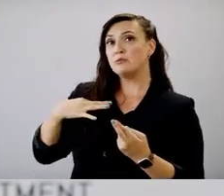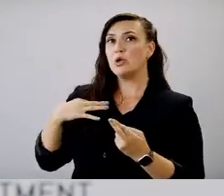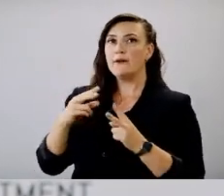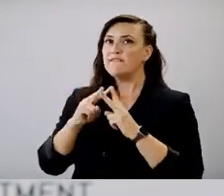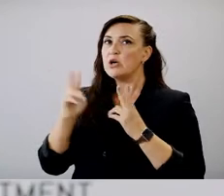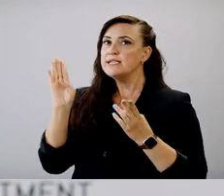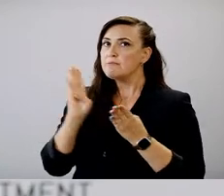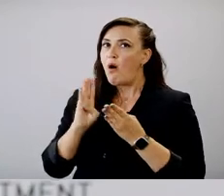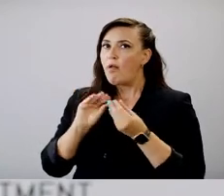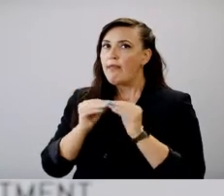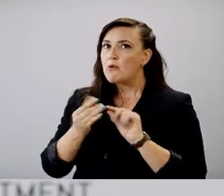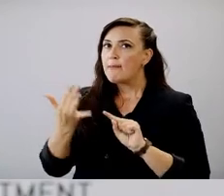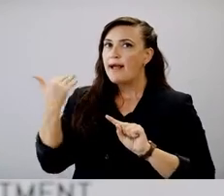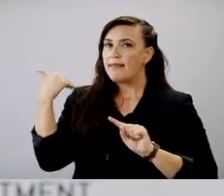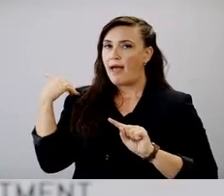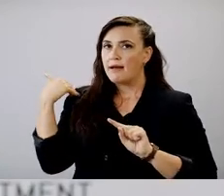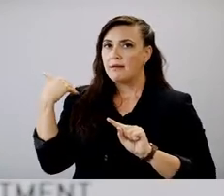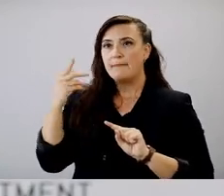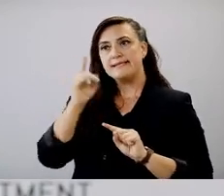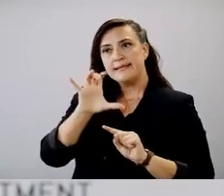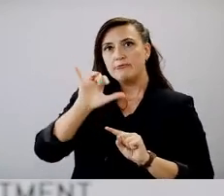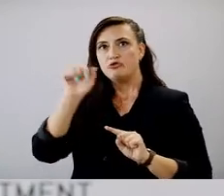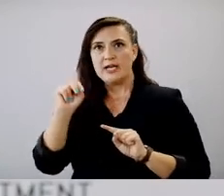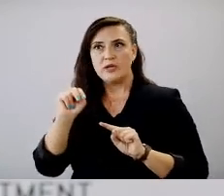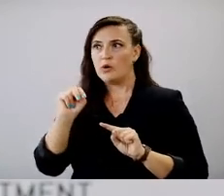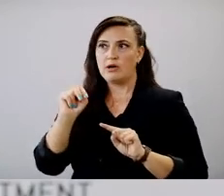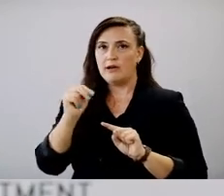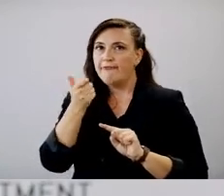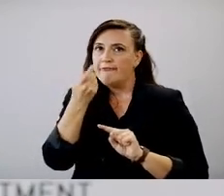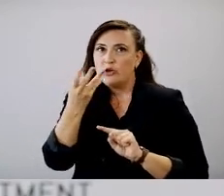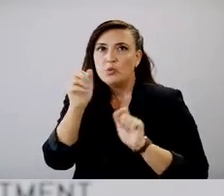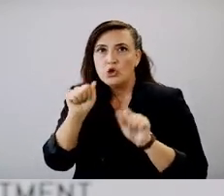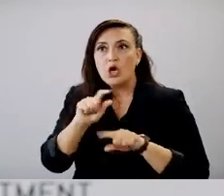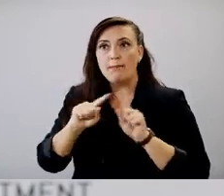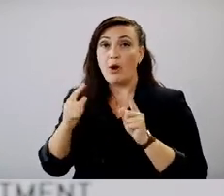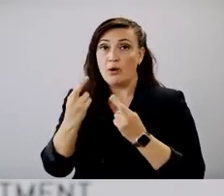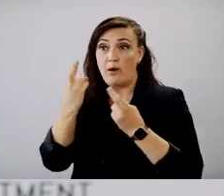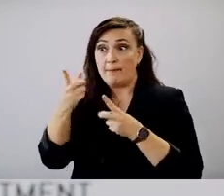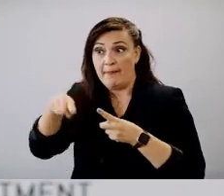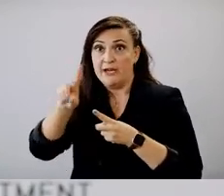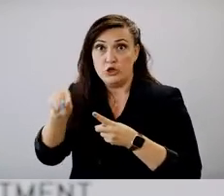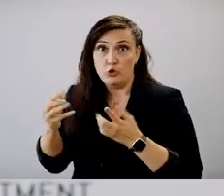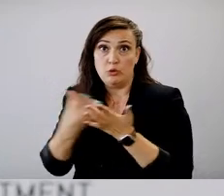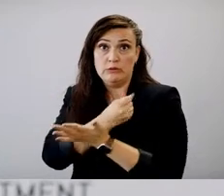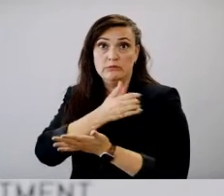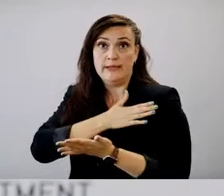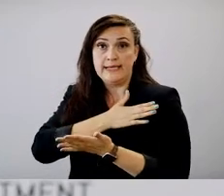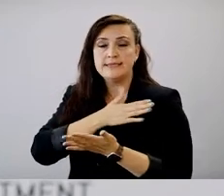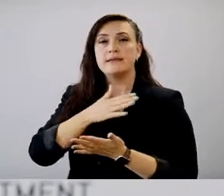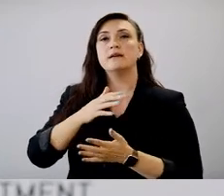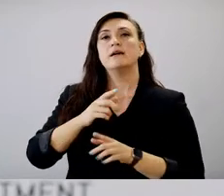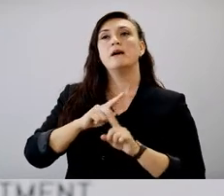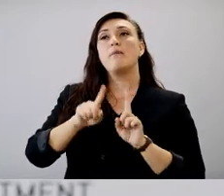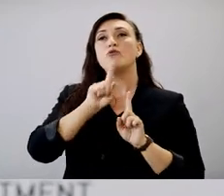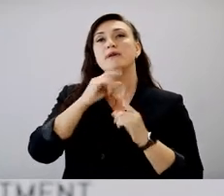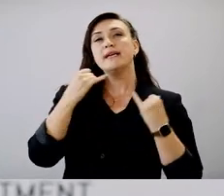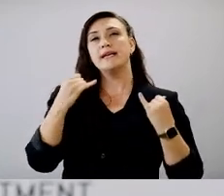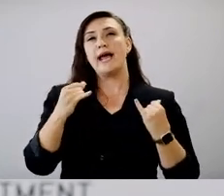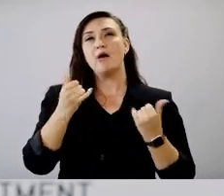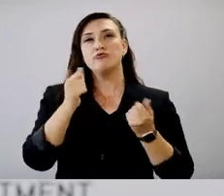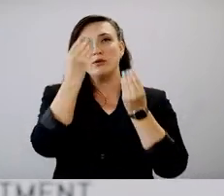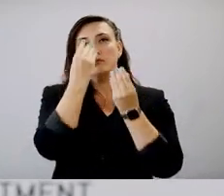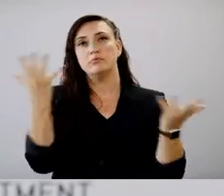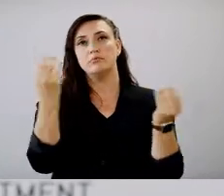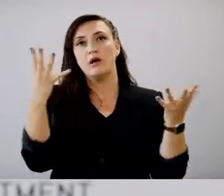very small number of people at, you know, when you look at December and January to get vaccinated. Um, but really, you know, making sure that people